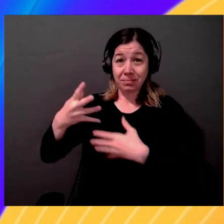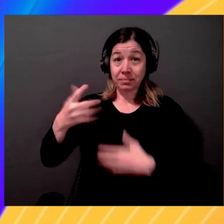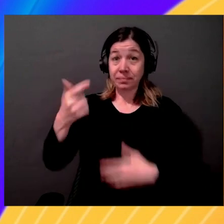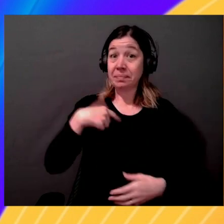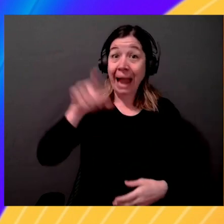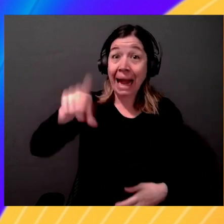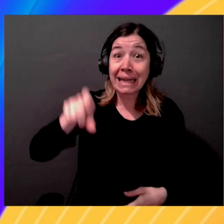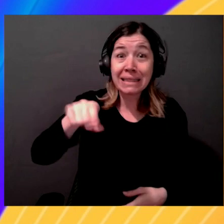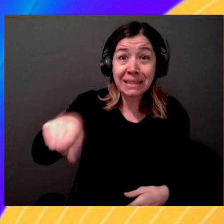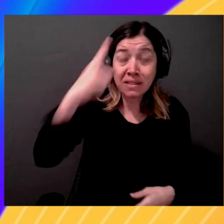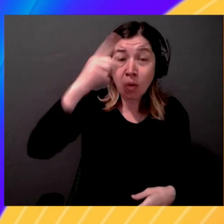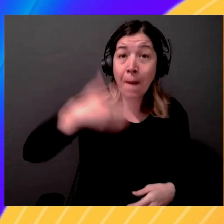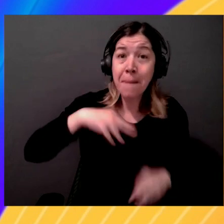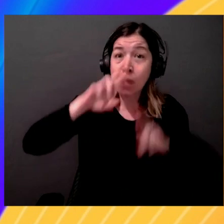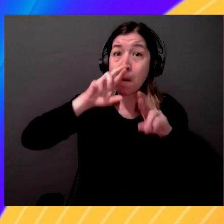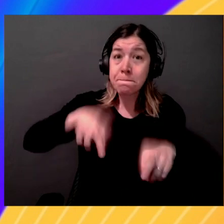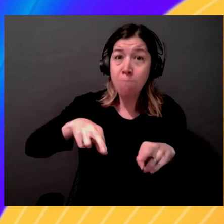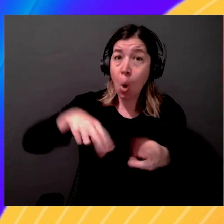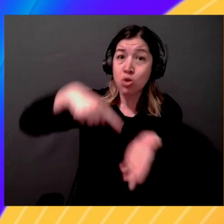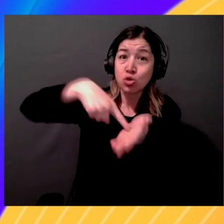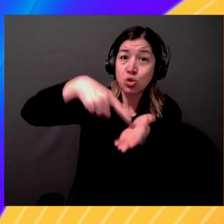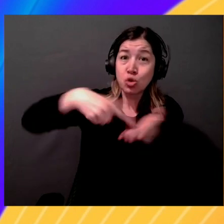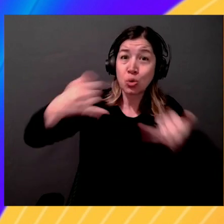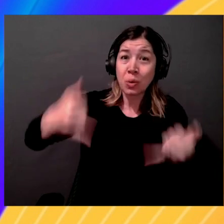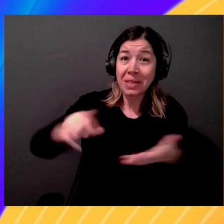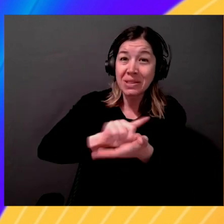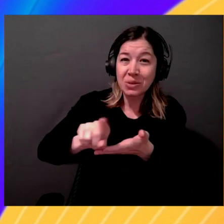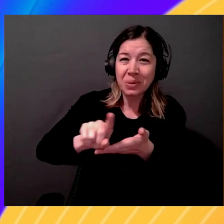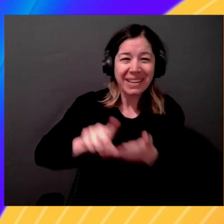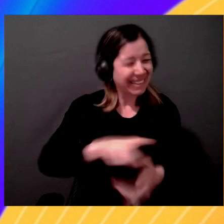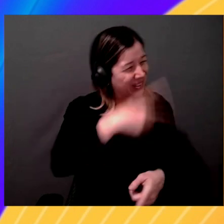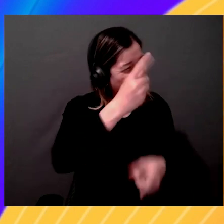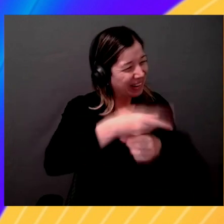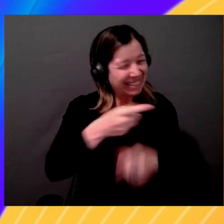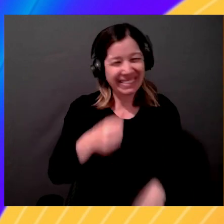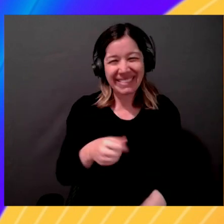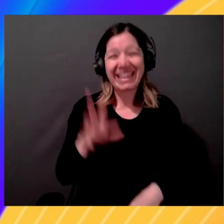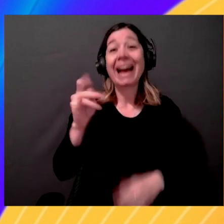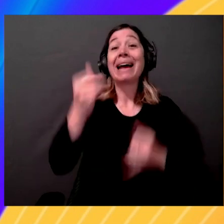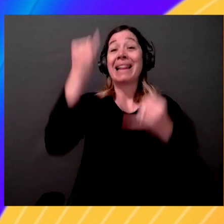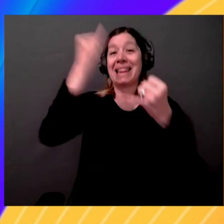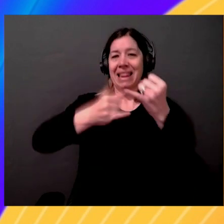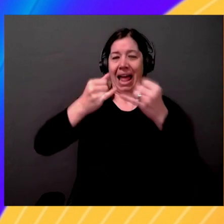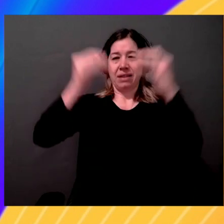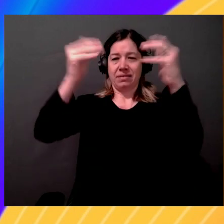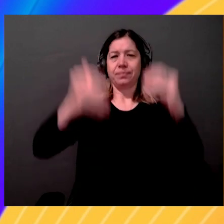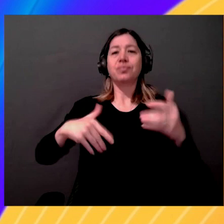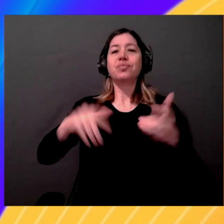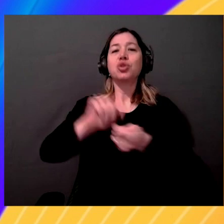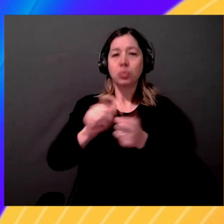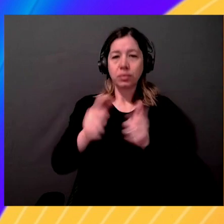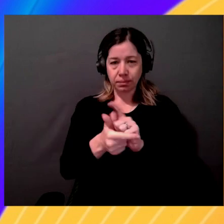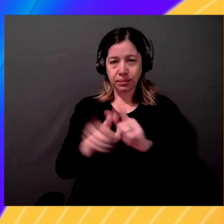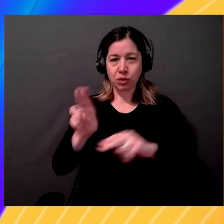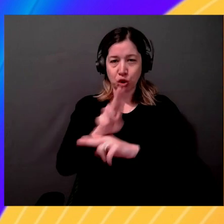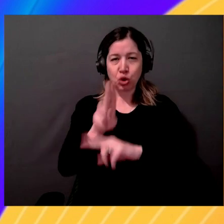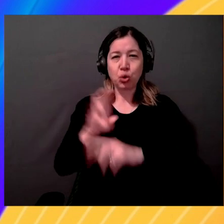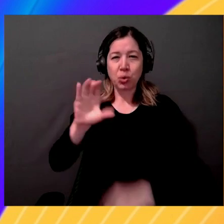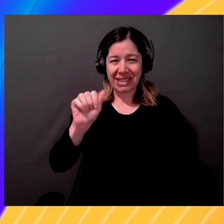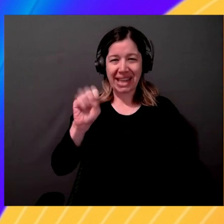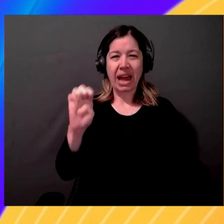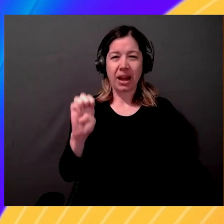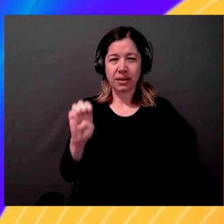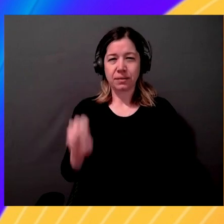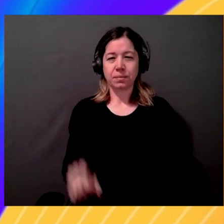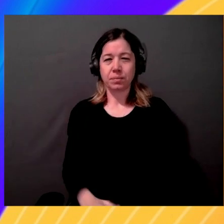Absolutely. And the last one I have here is a translation use case. In this case, let me just